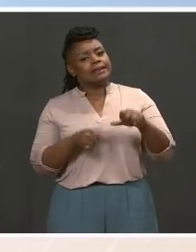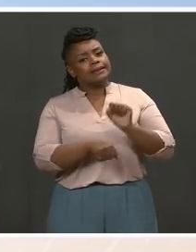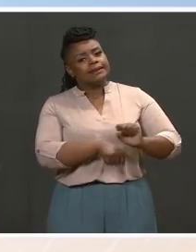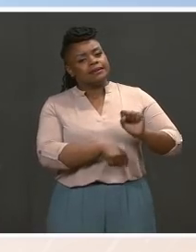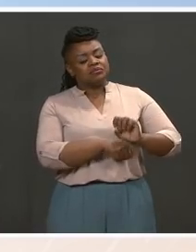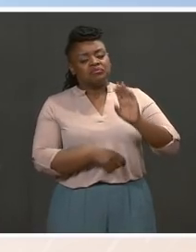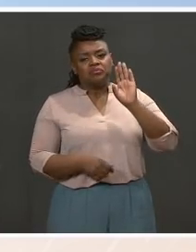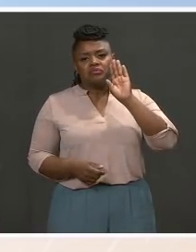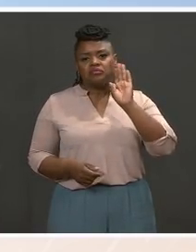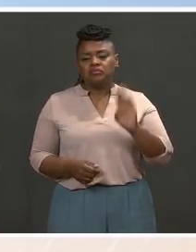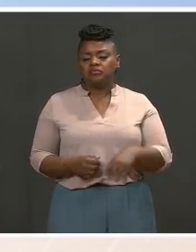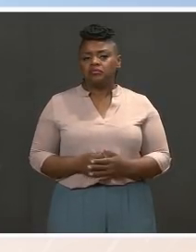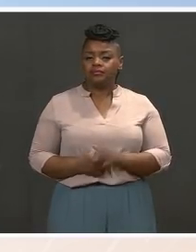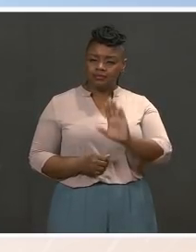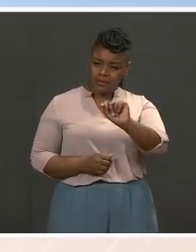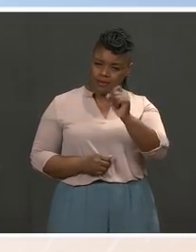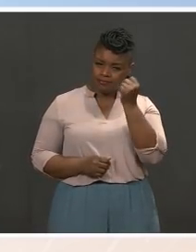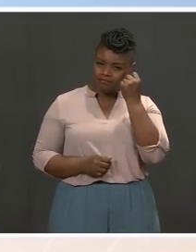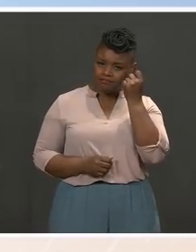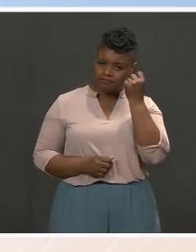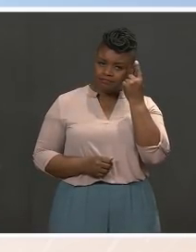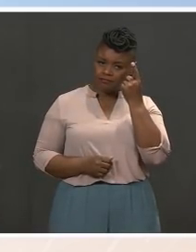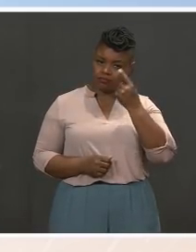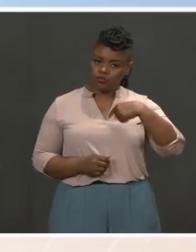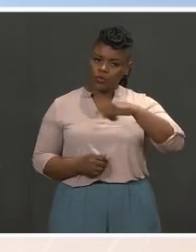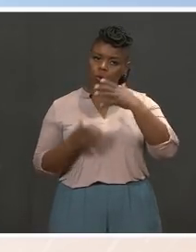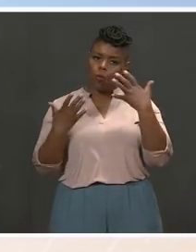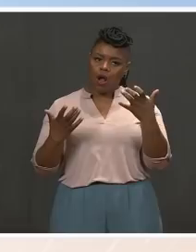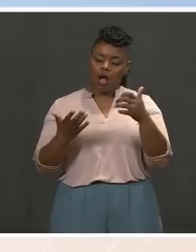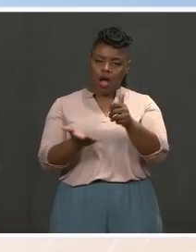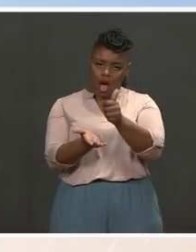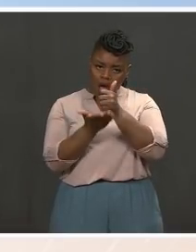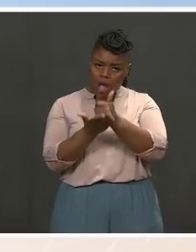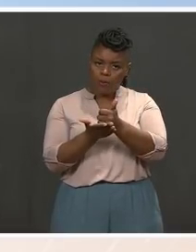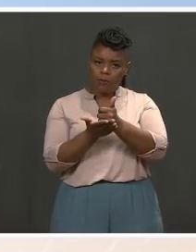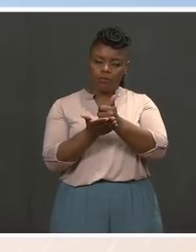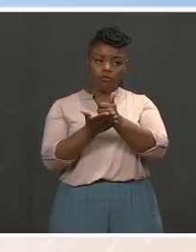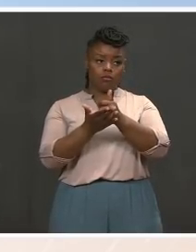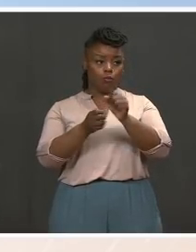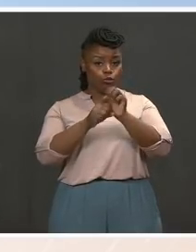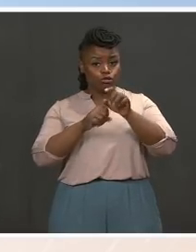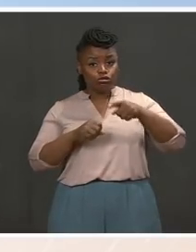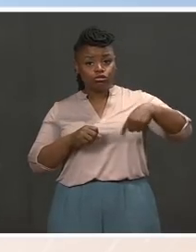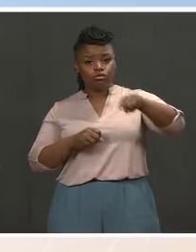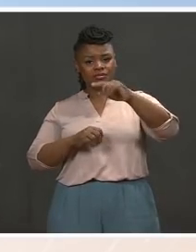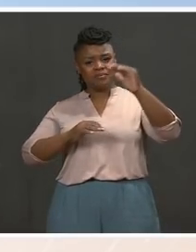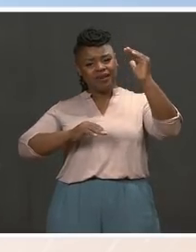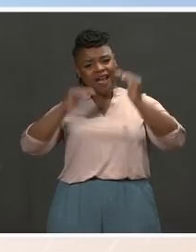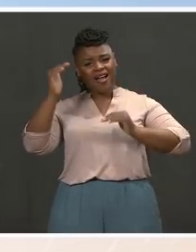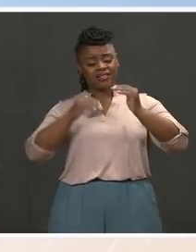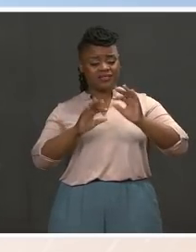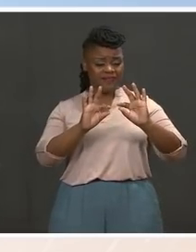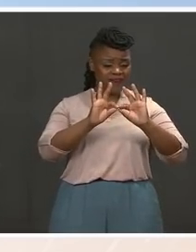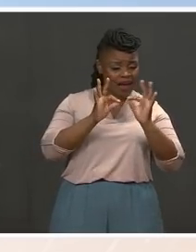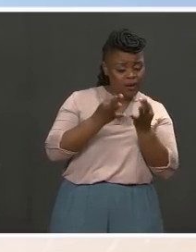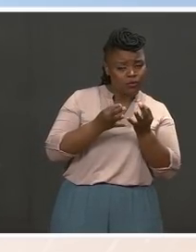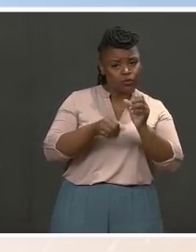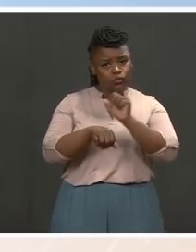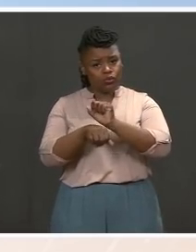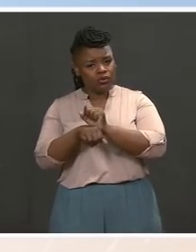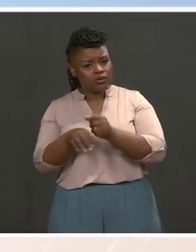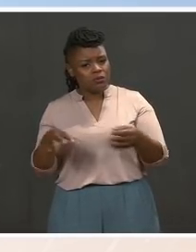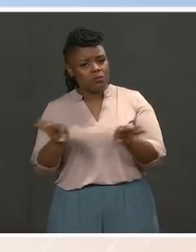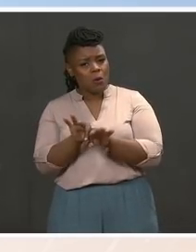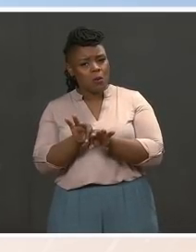women in particular, but all workers, balance responsibilities of family and work. Ms. Heather, you had cited the statistics on